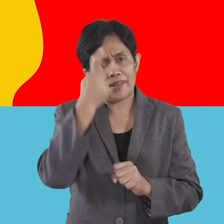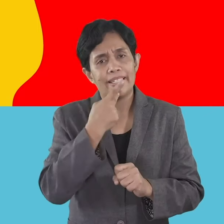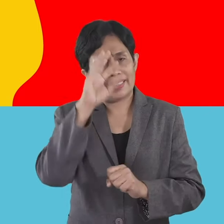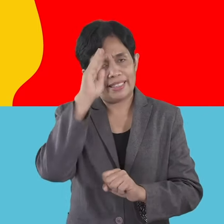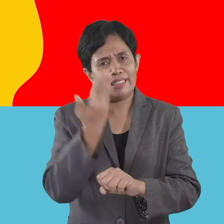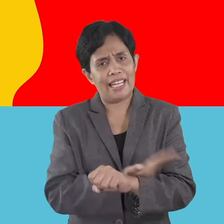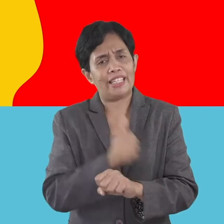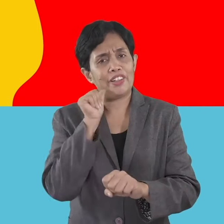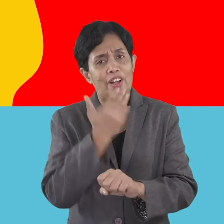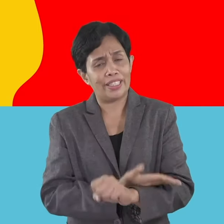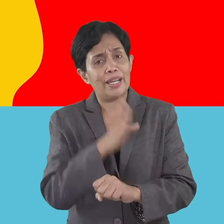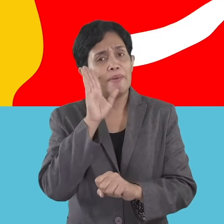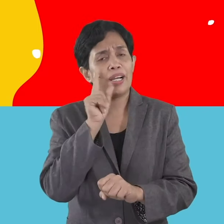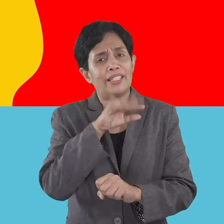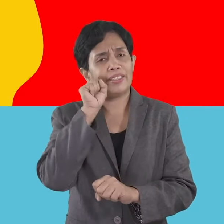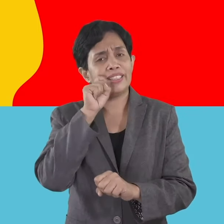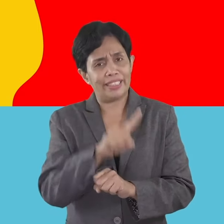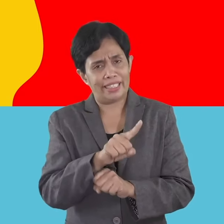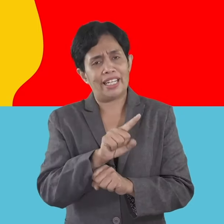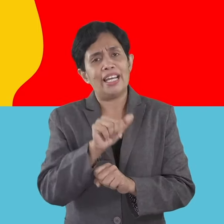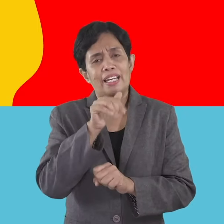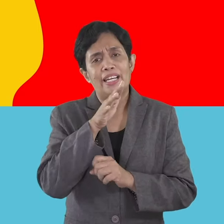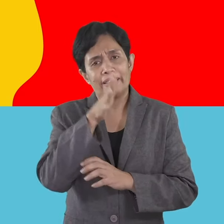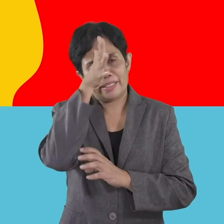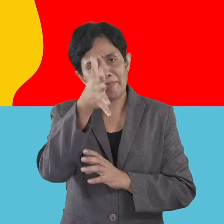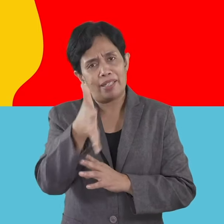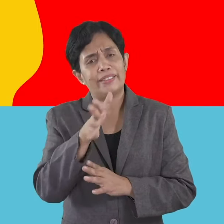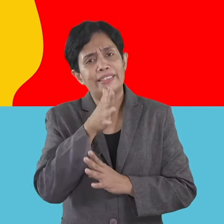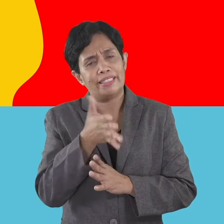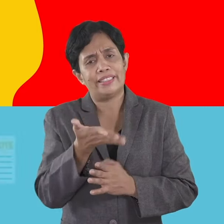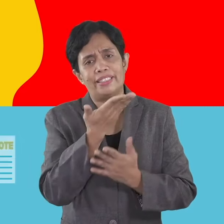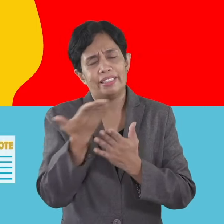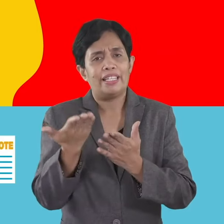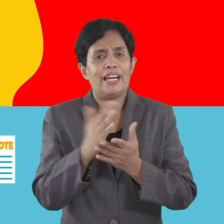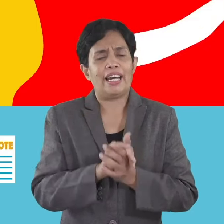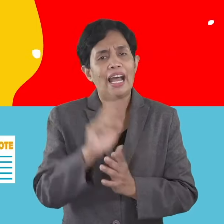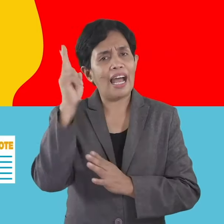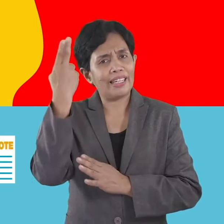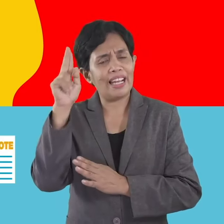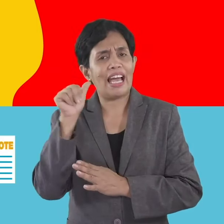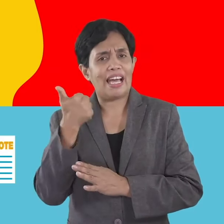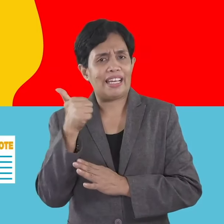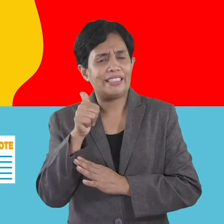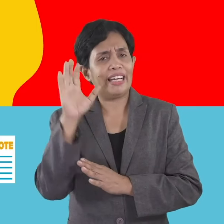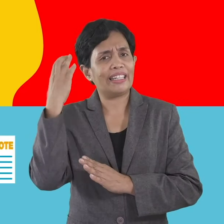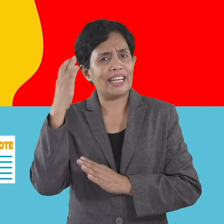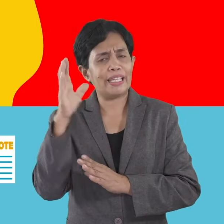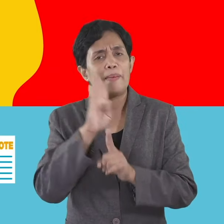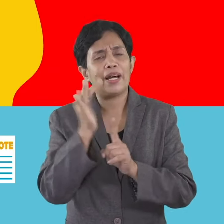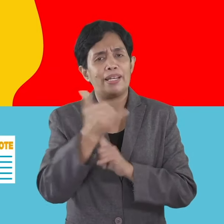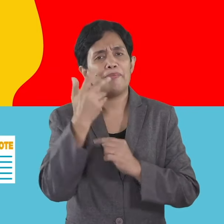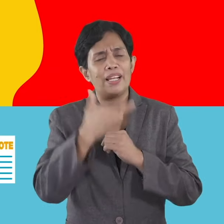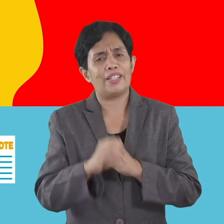be a parent, a son, a daughter, a sibling, a grandparent or grandchild, an uncle, an